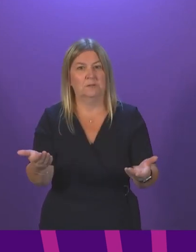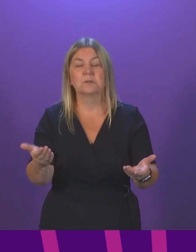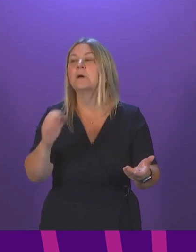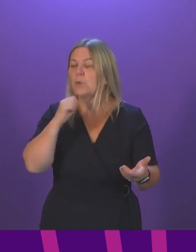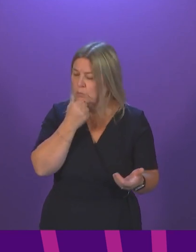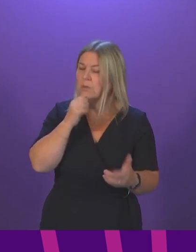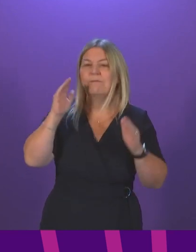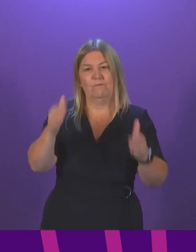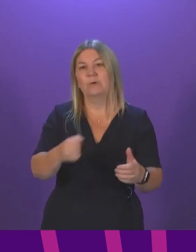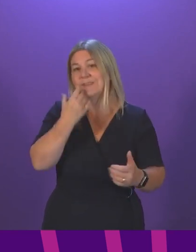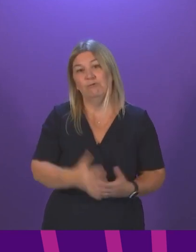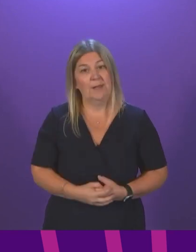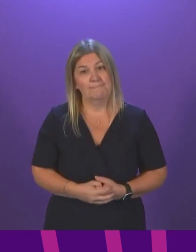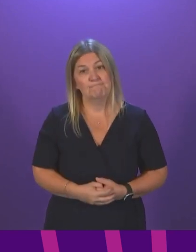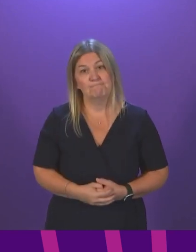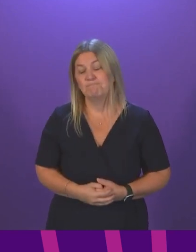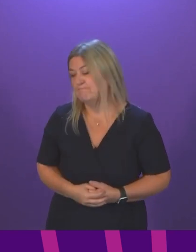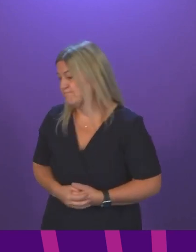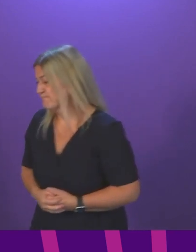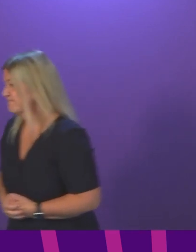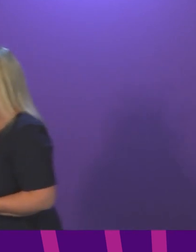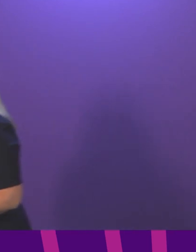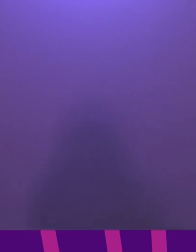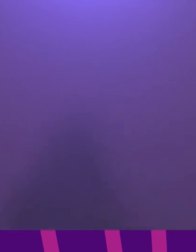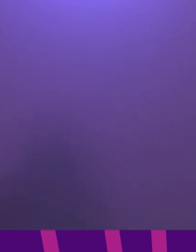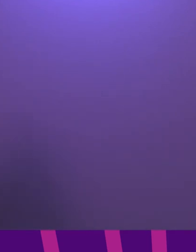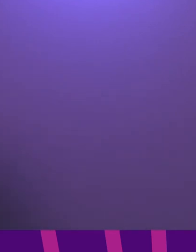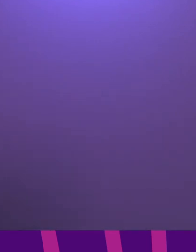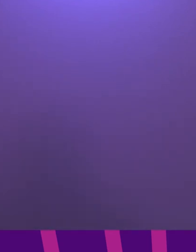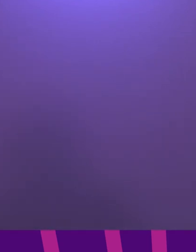every minute of each and every day. Question number two, Anas Sarwar.